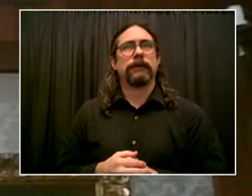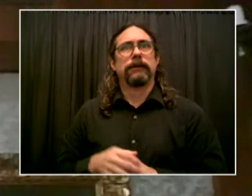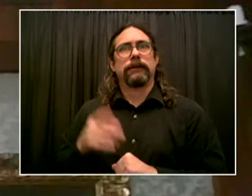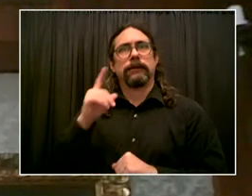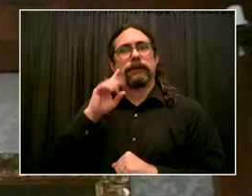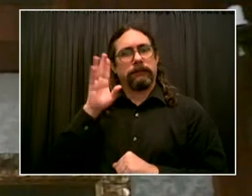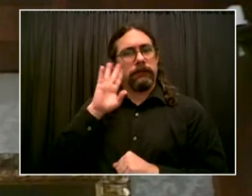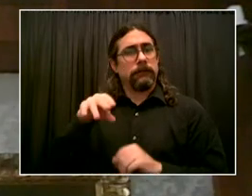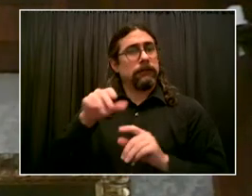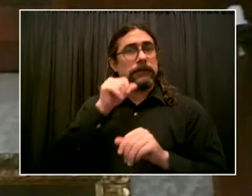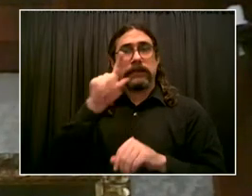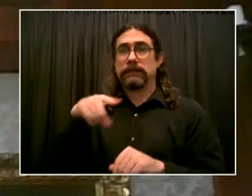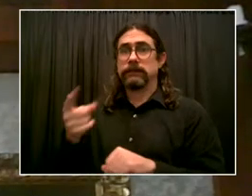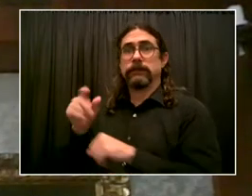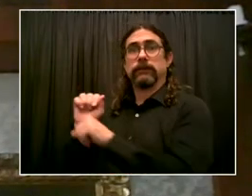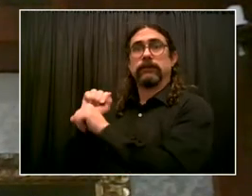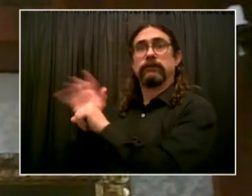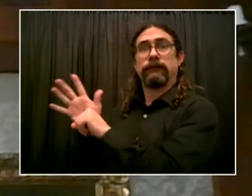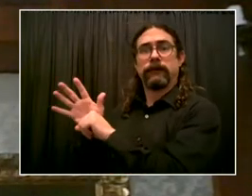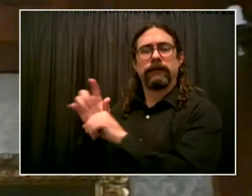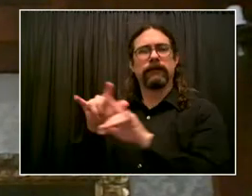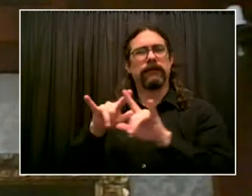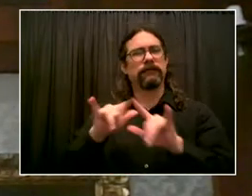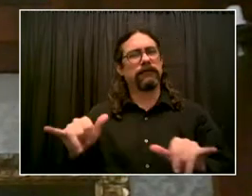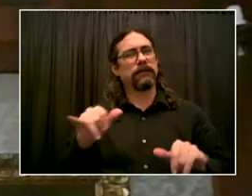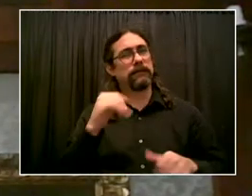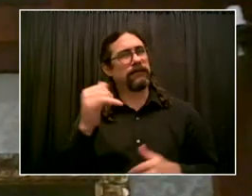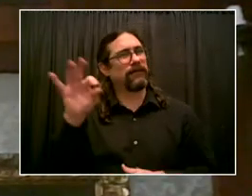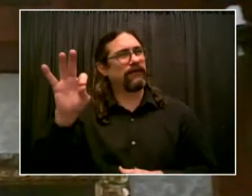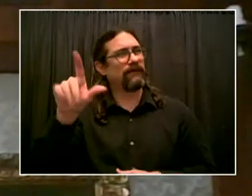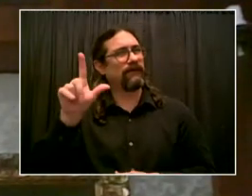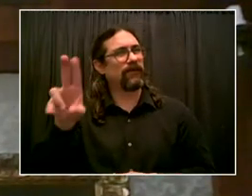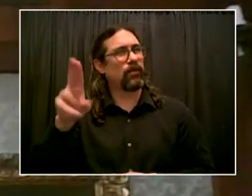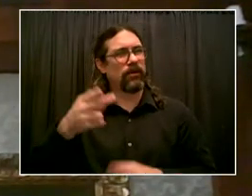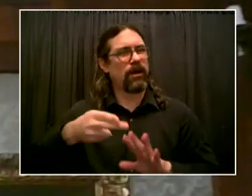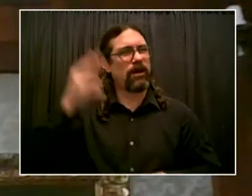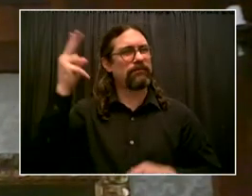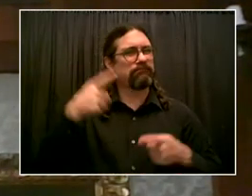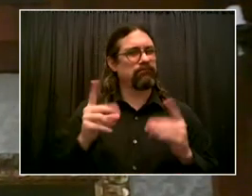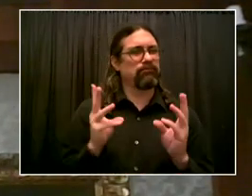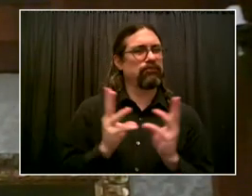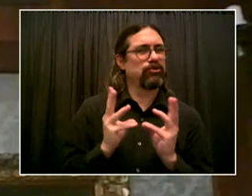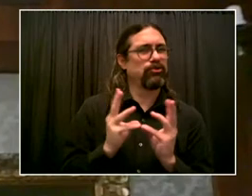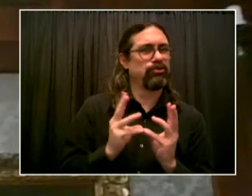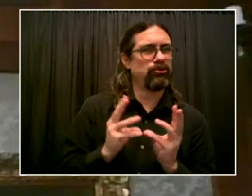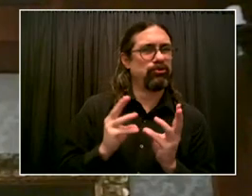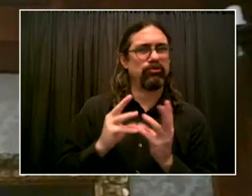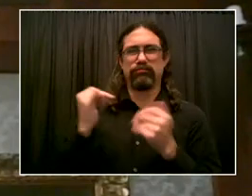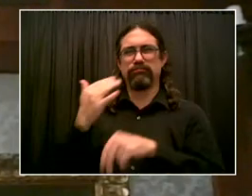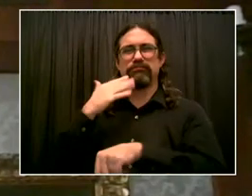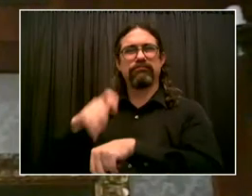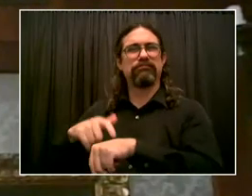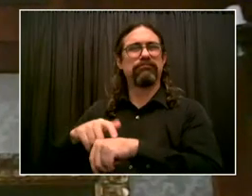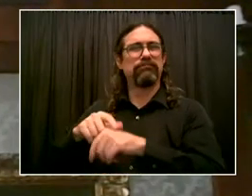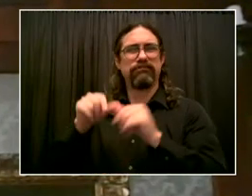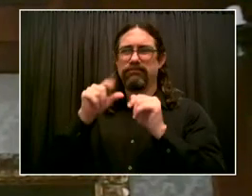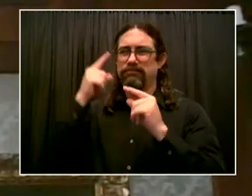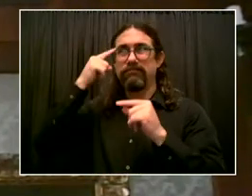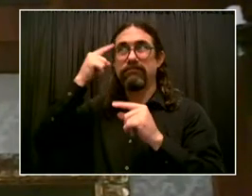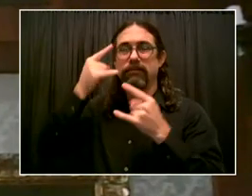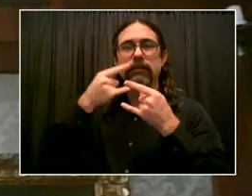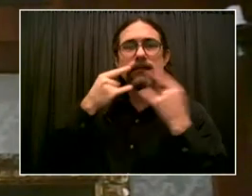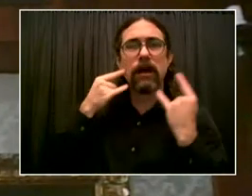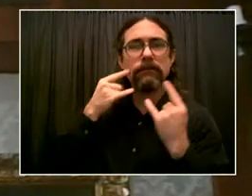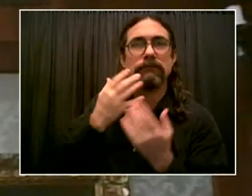during this Delta variant to sort of get this under control. So let's acknowledge the fact we've done an amazing